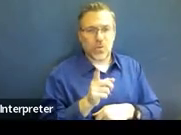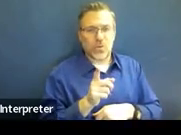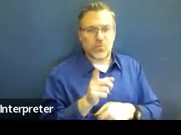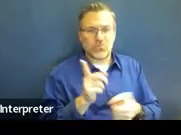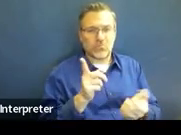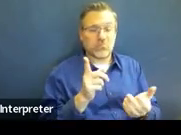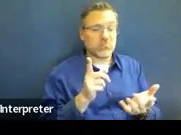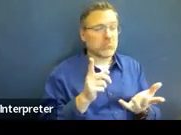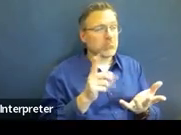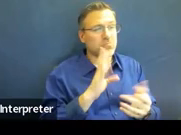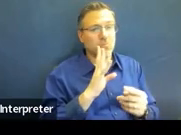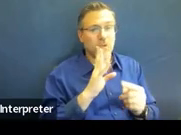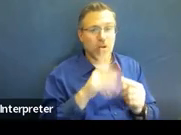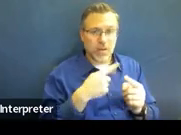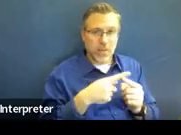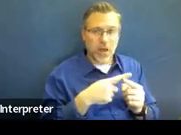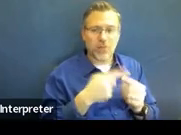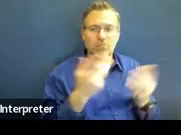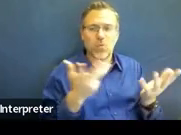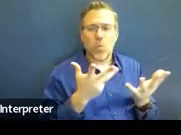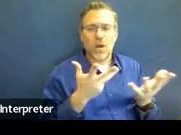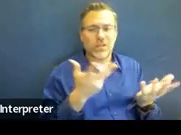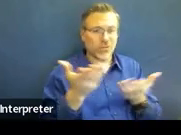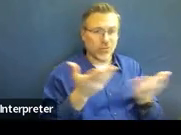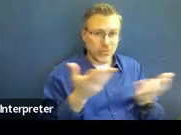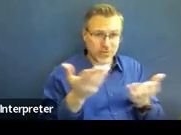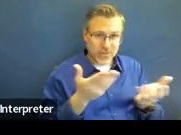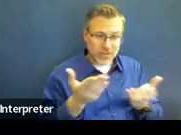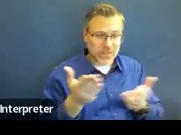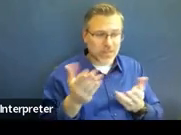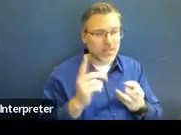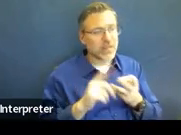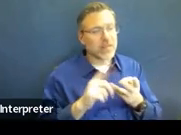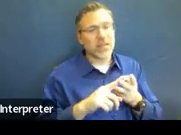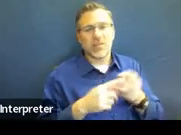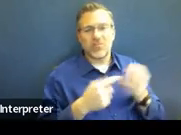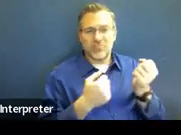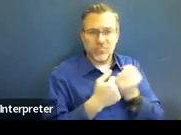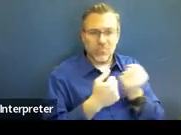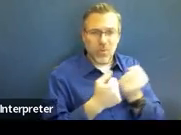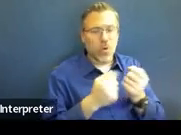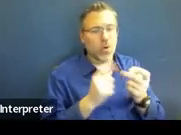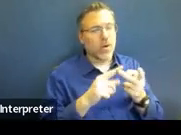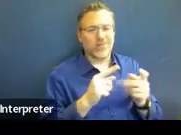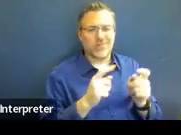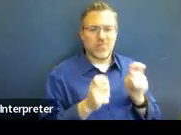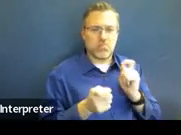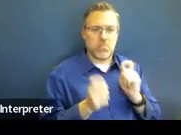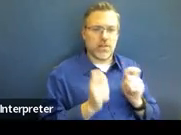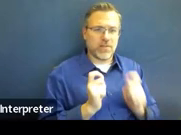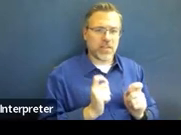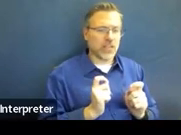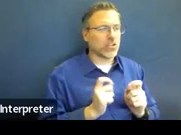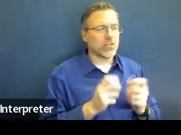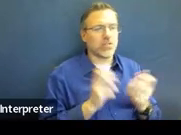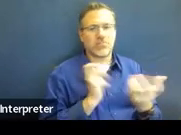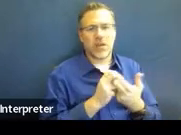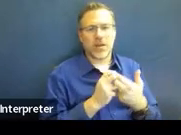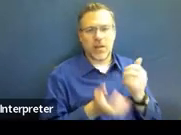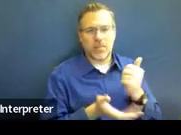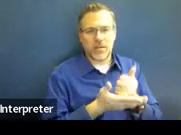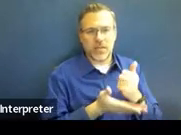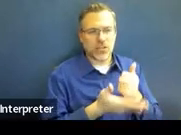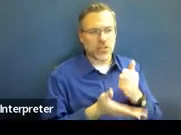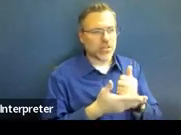services that they're receiving, any supplementary aids, any supplementary modifications, accommodations that are appropriate and